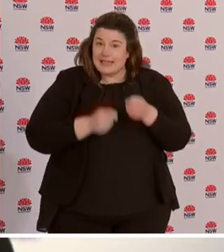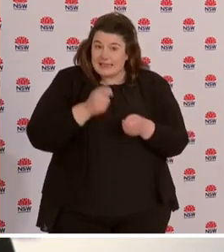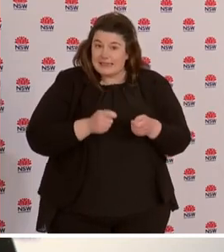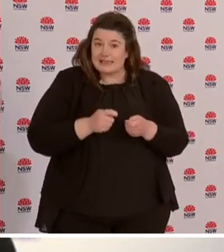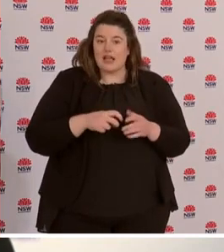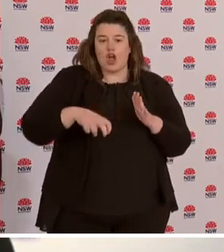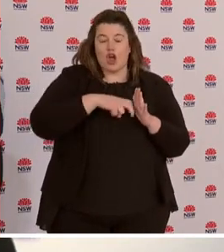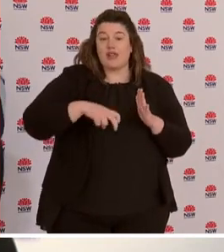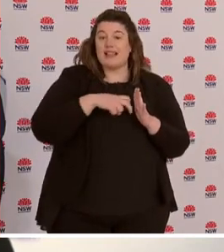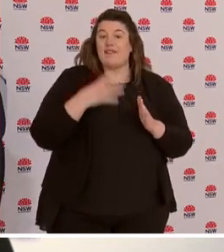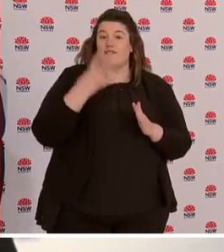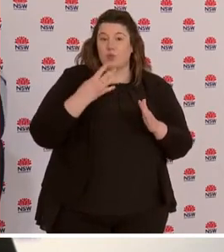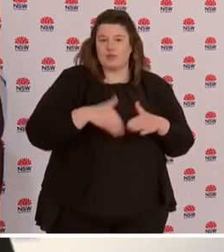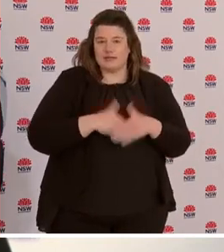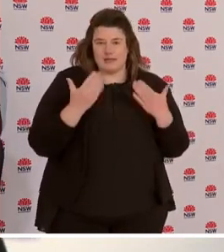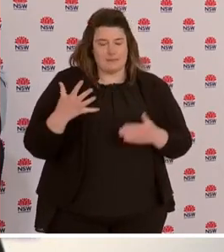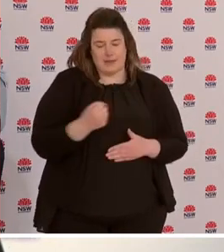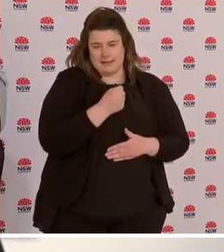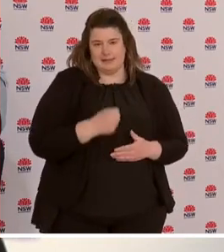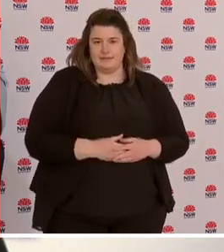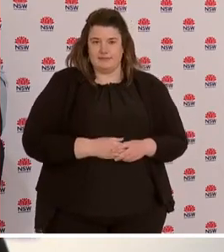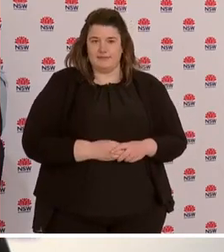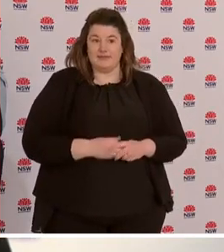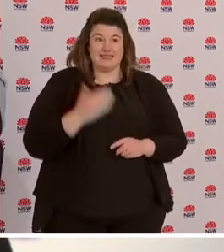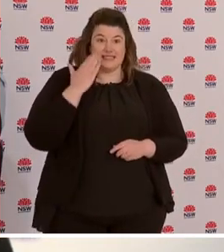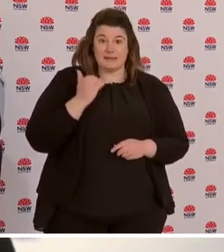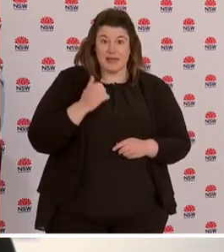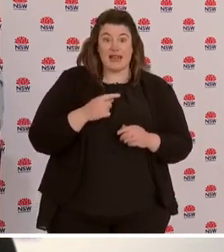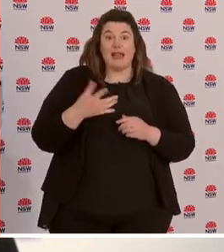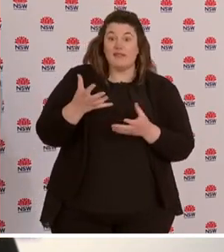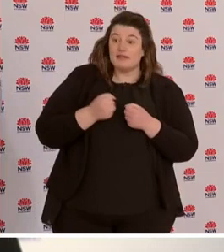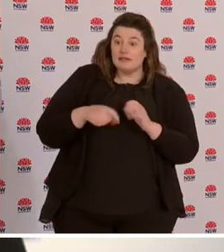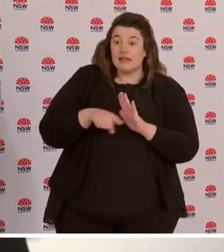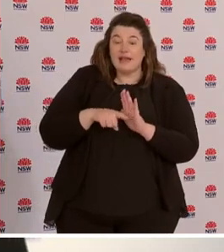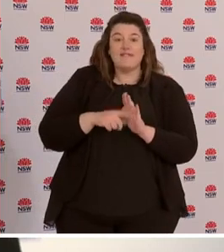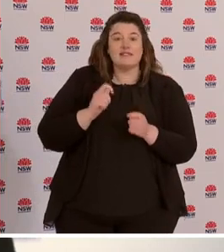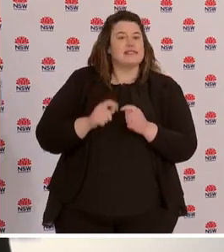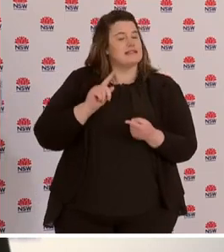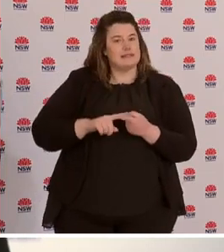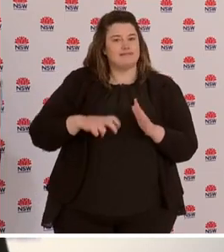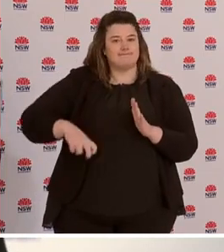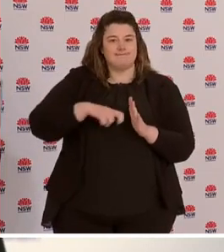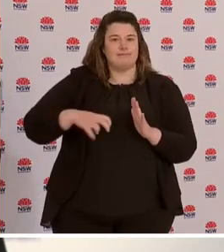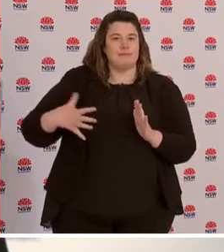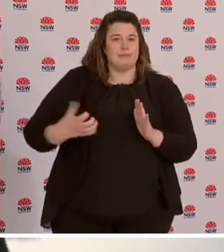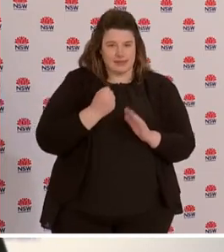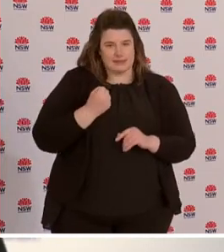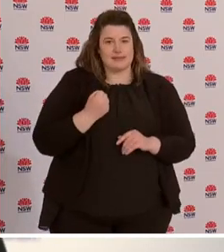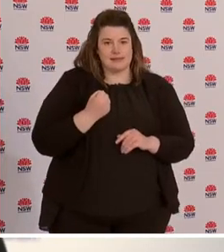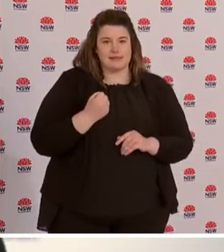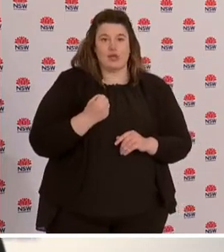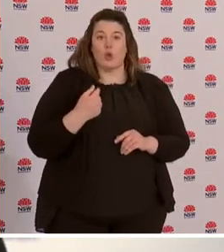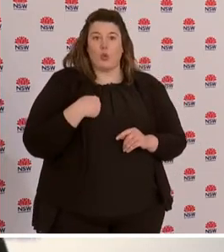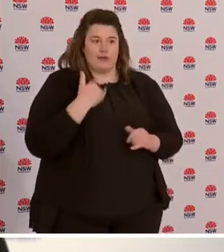date of their exposure regardless of the result of the test. The flight manifests we've received and we're contacting all patients or